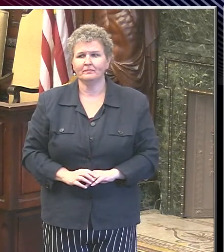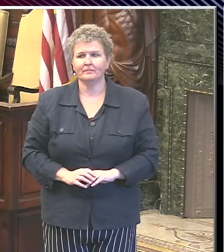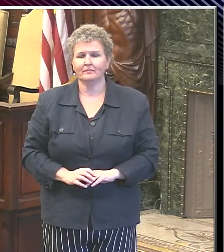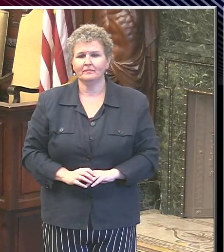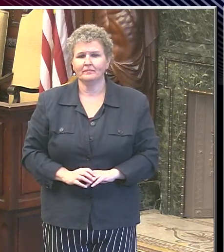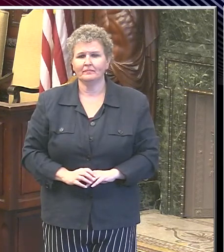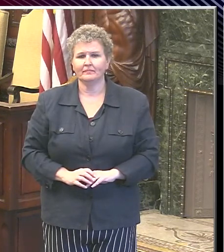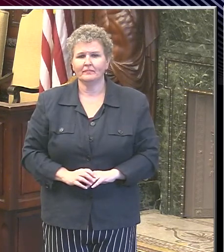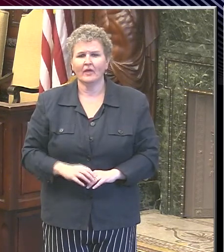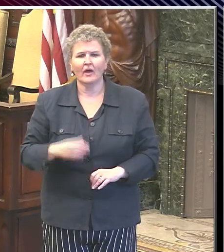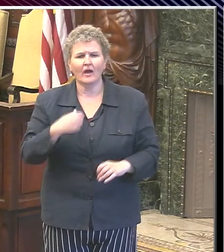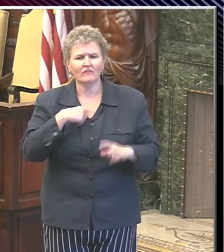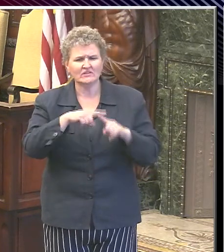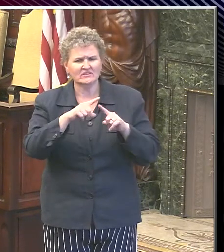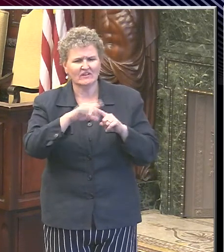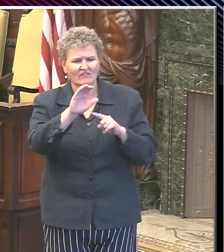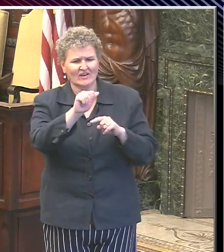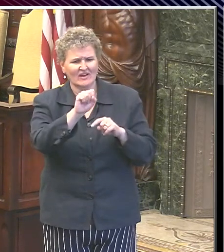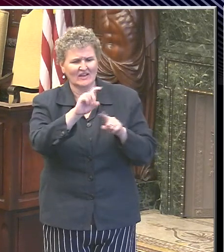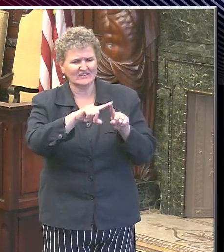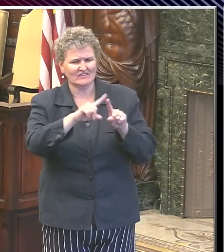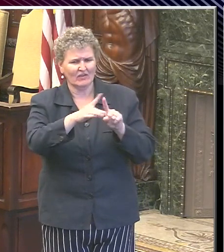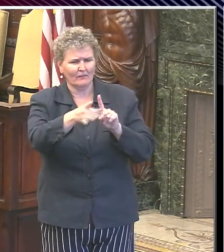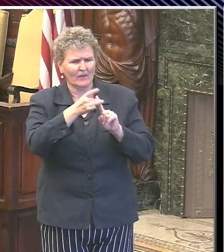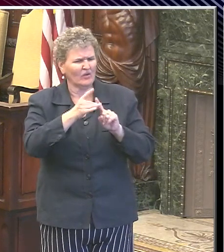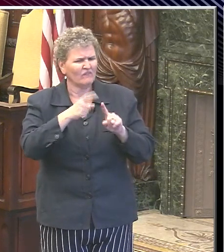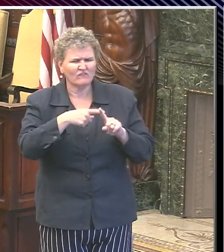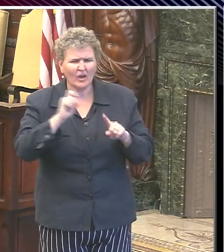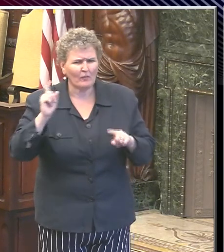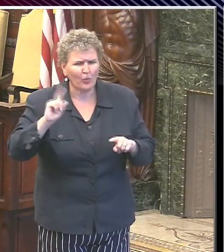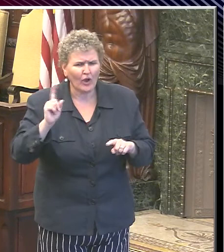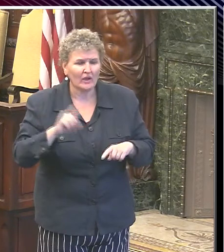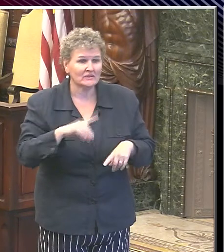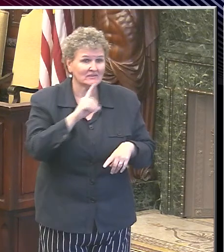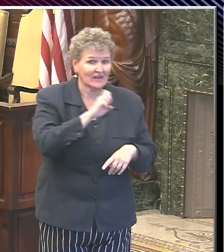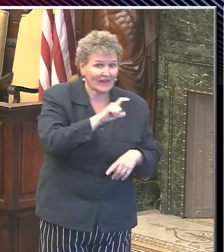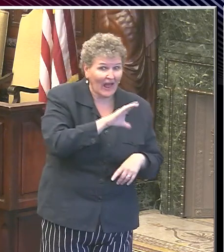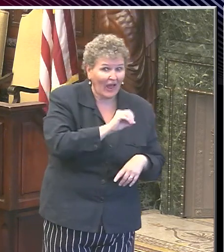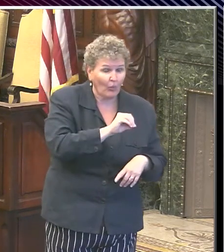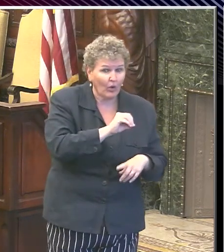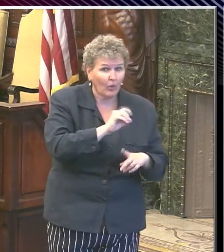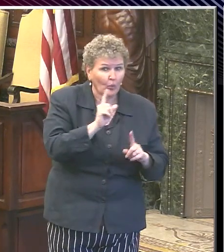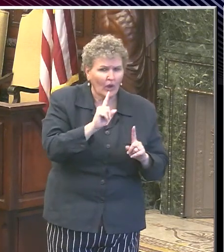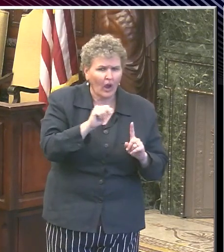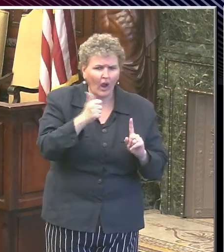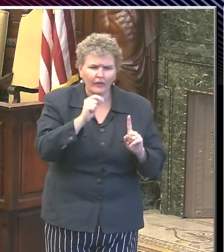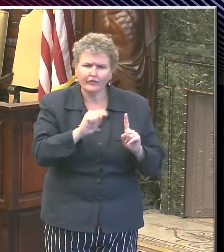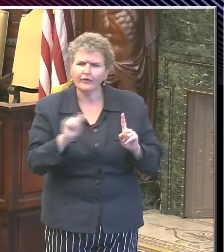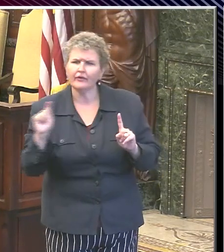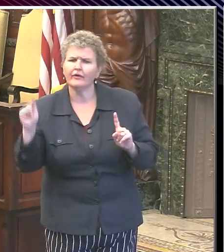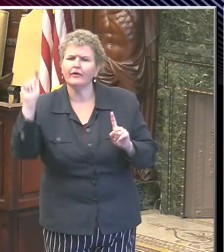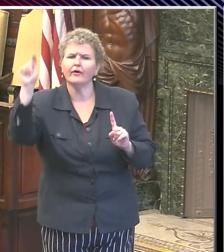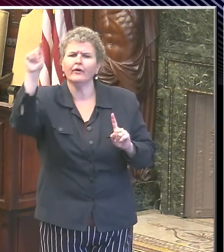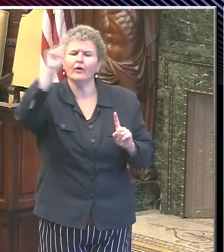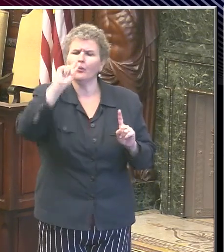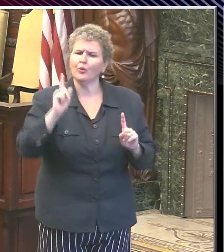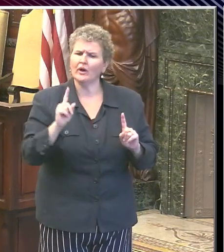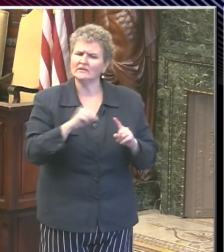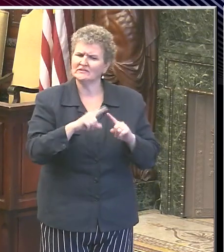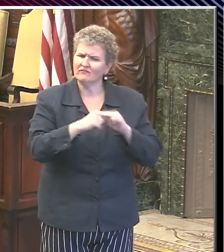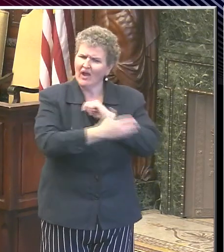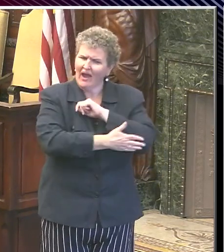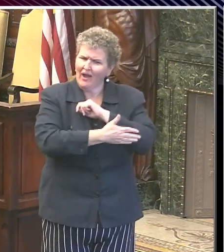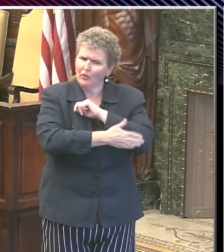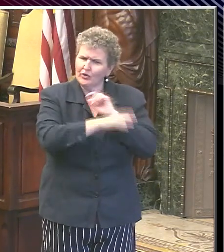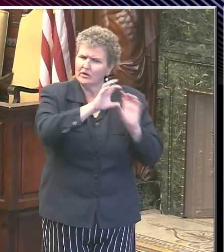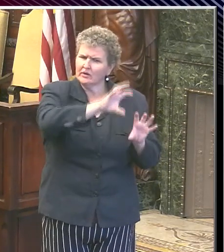when you look at neighboring counties, Delaware County is one. Others are rising as well, according to